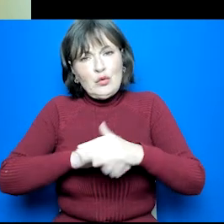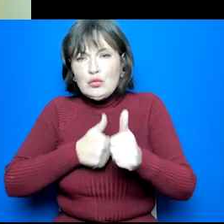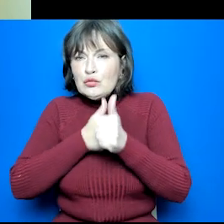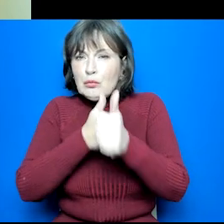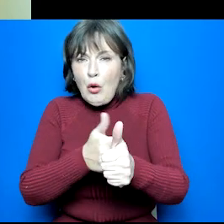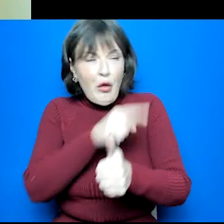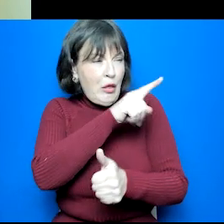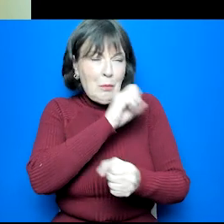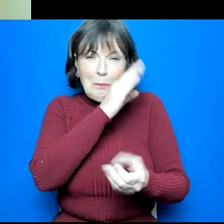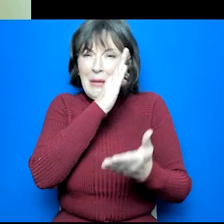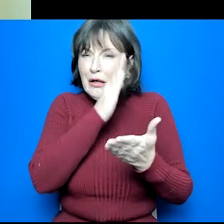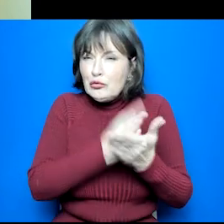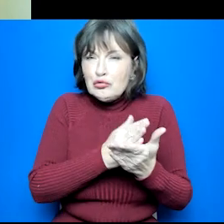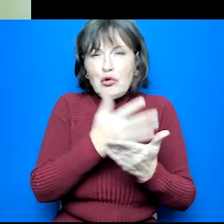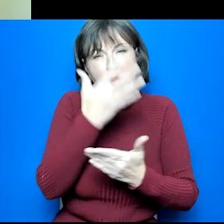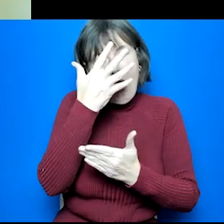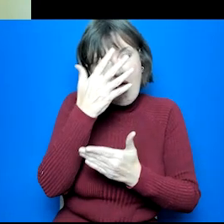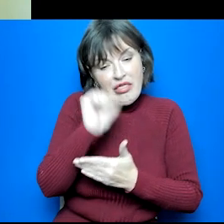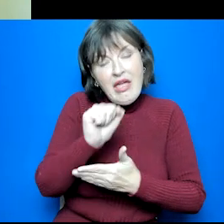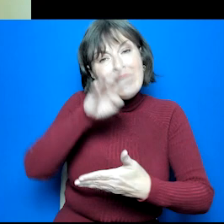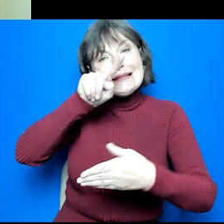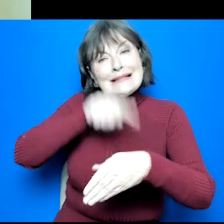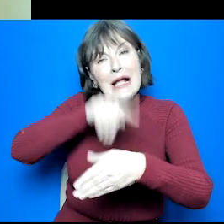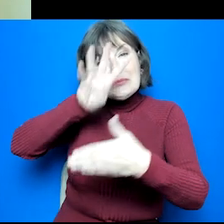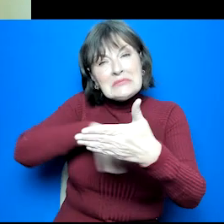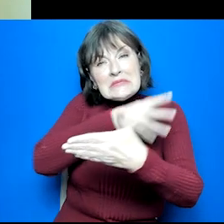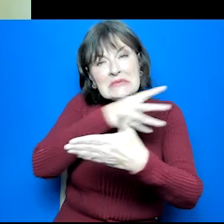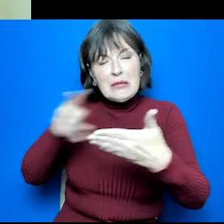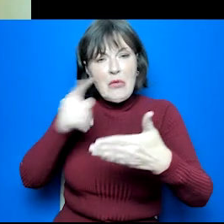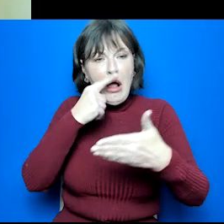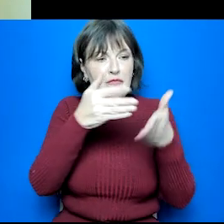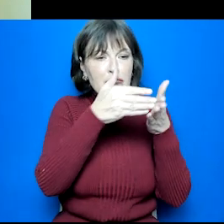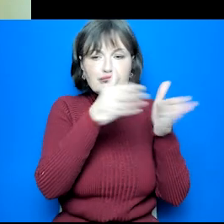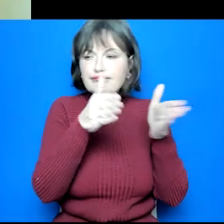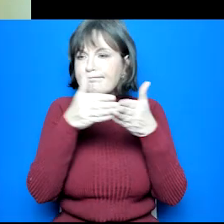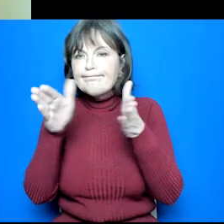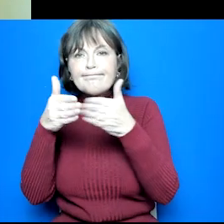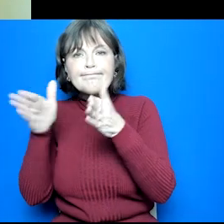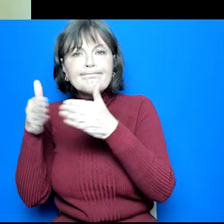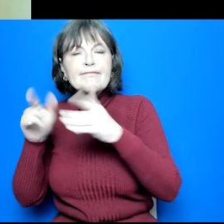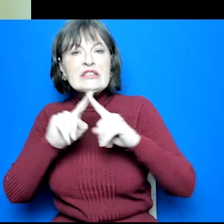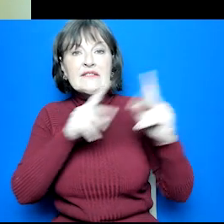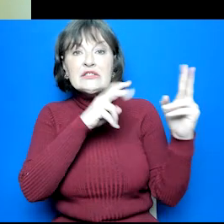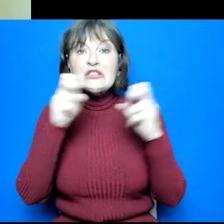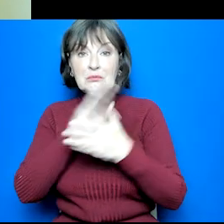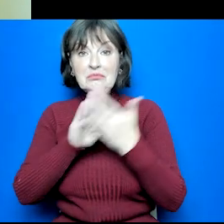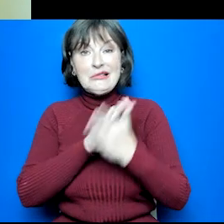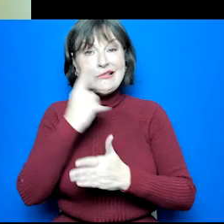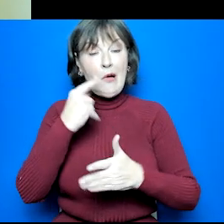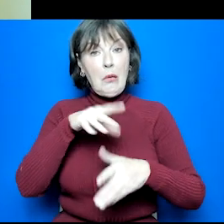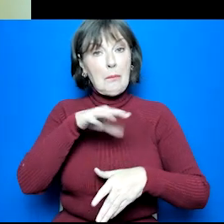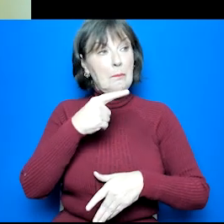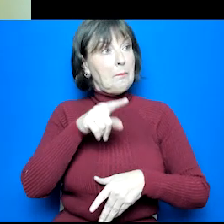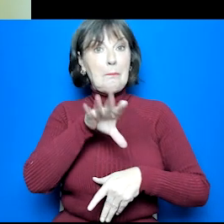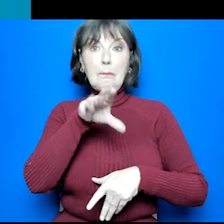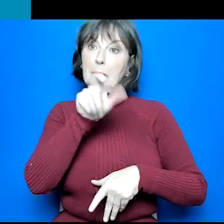will ensure that option choice columns support a broad timetable which will allow people to develop skills and qualifications to support lots of career options.